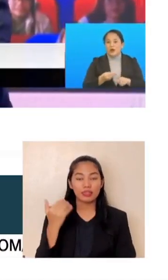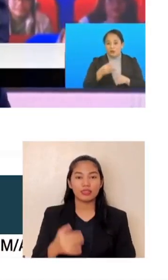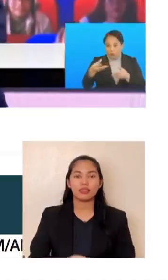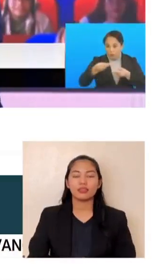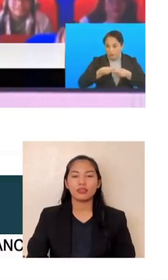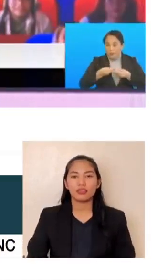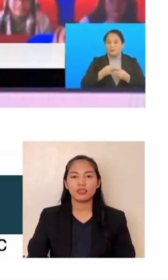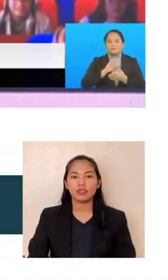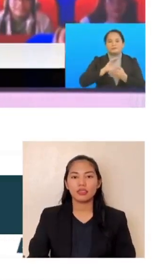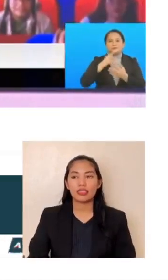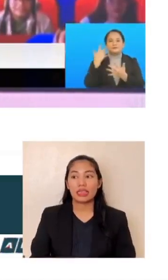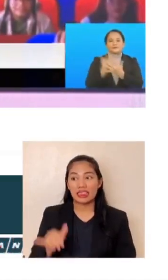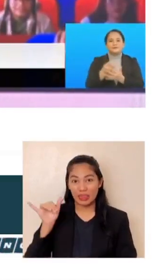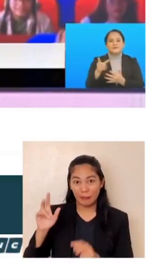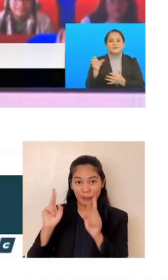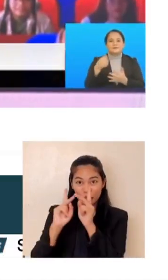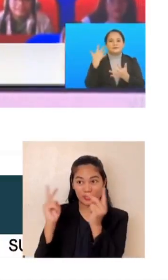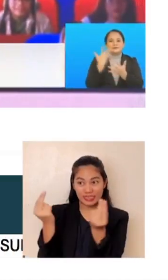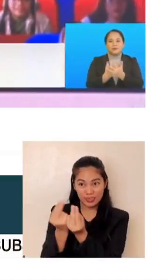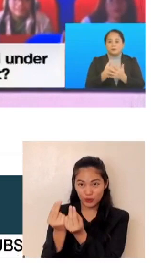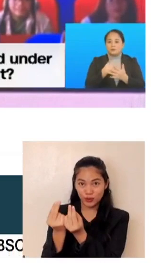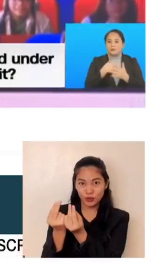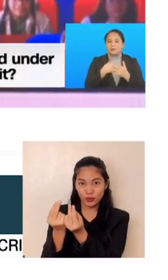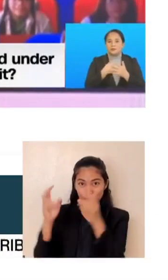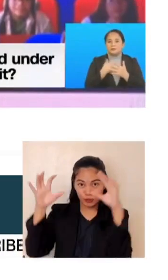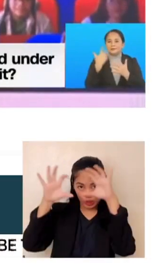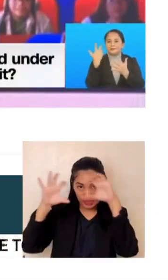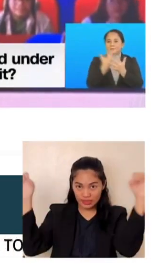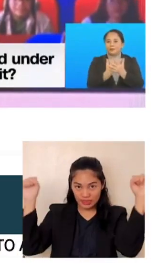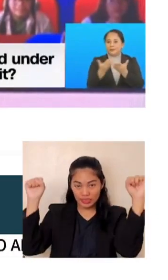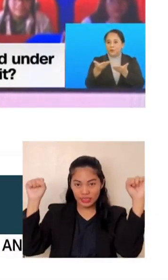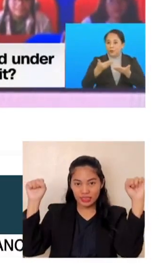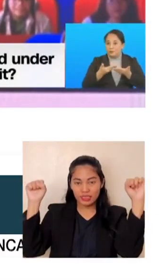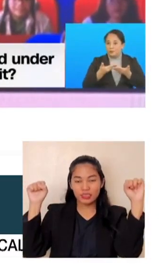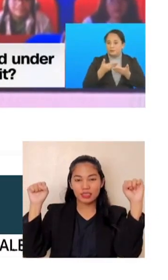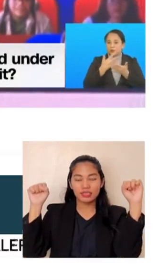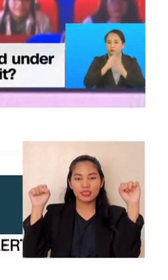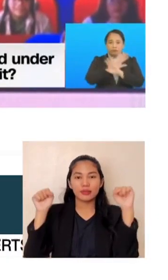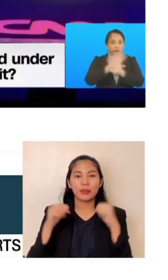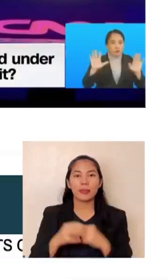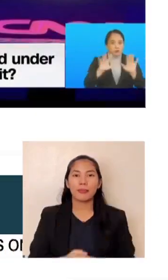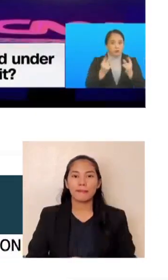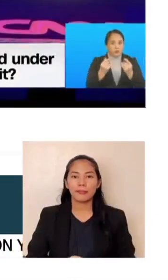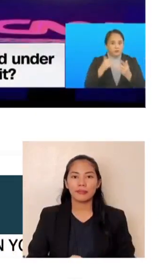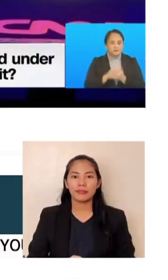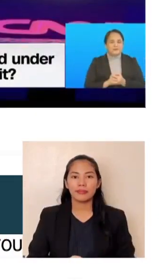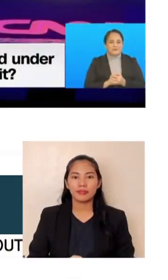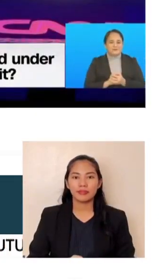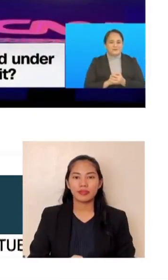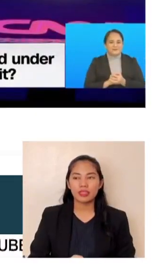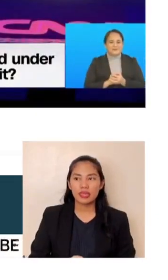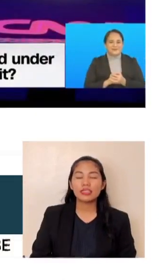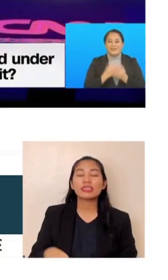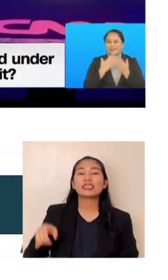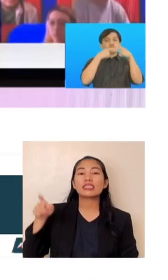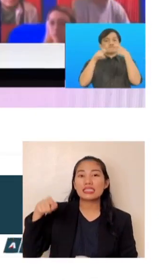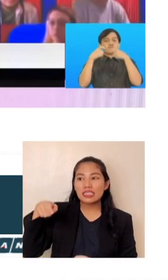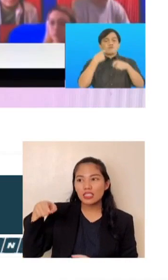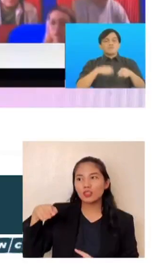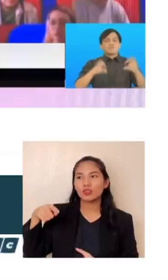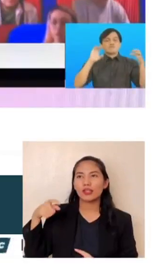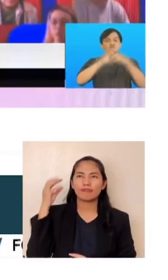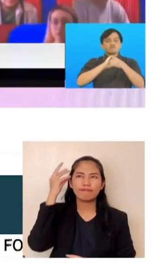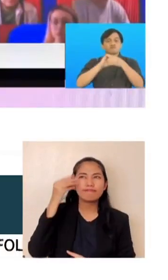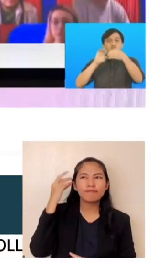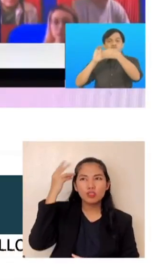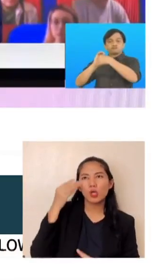filling in is someone who can resort to new modalities of doing things